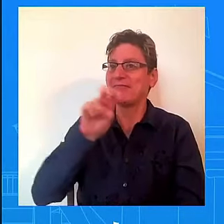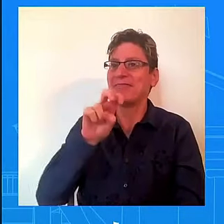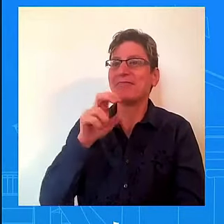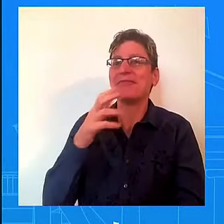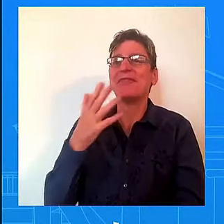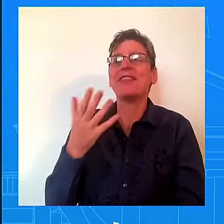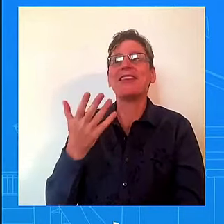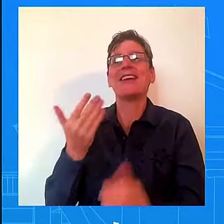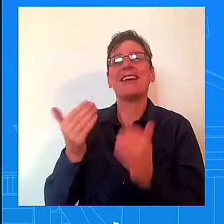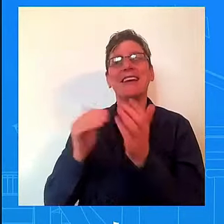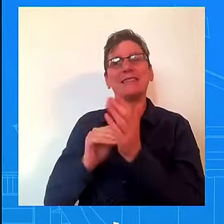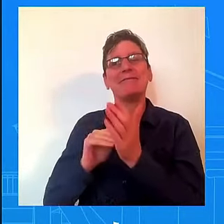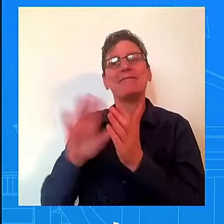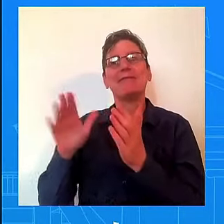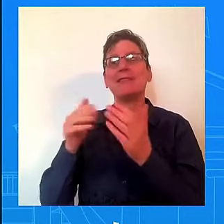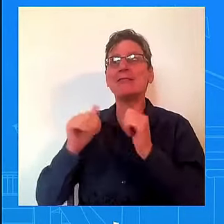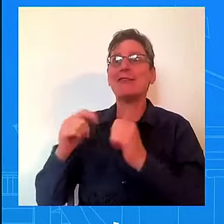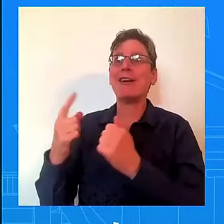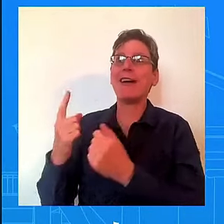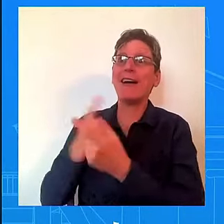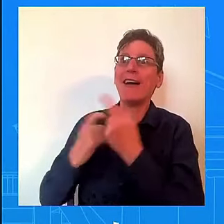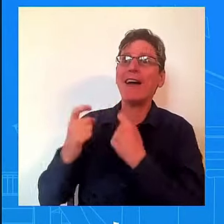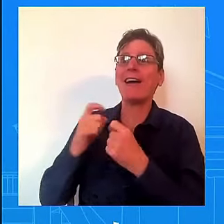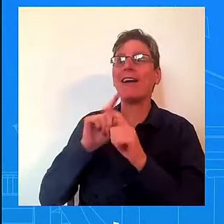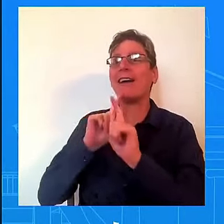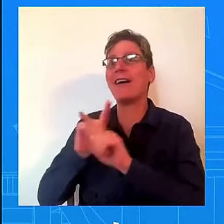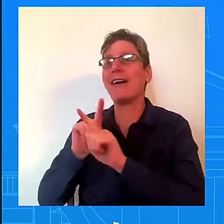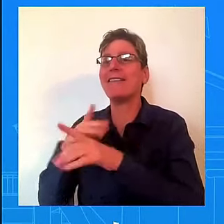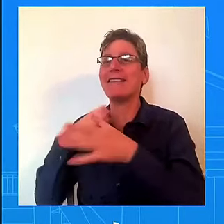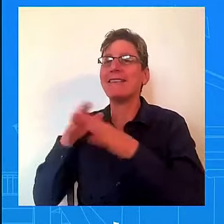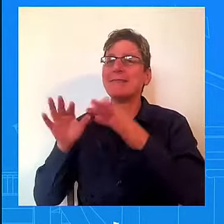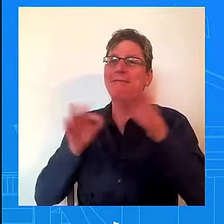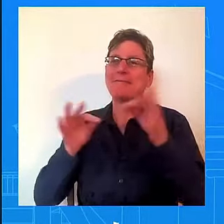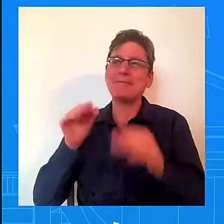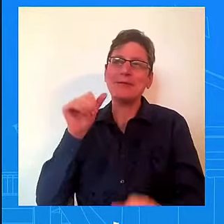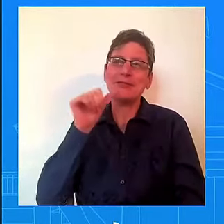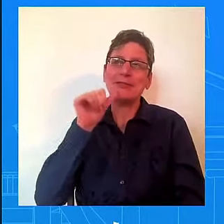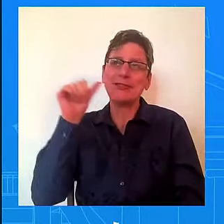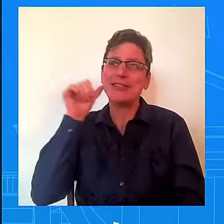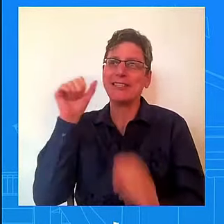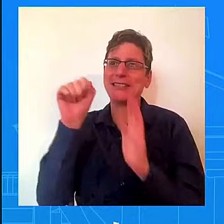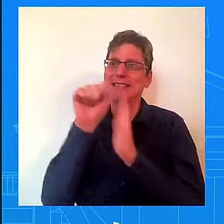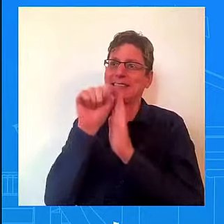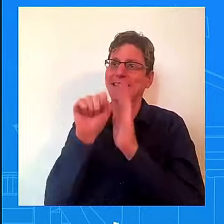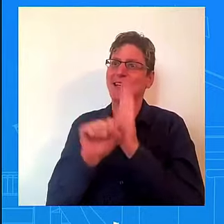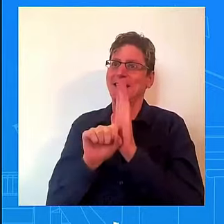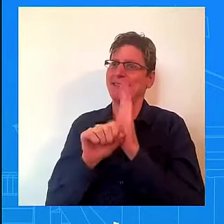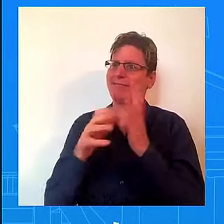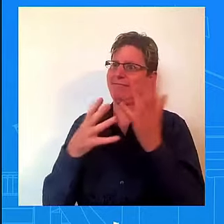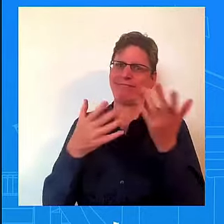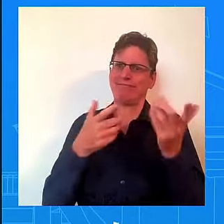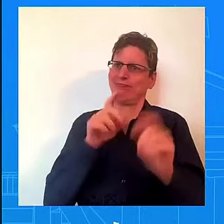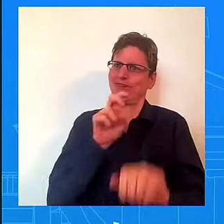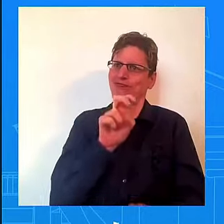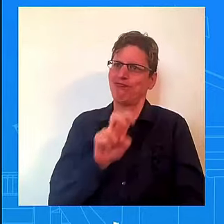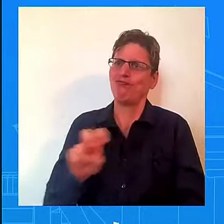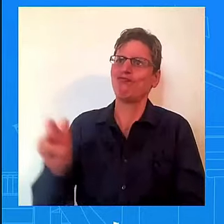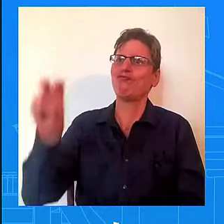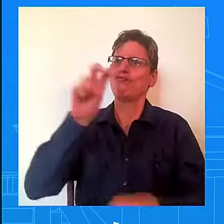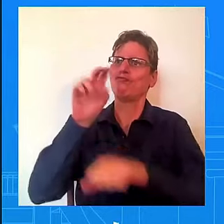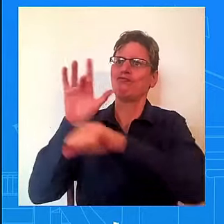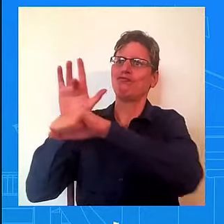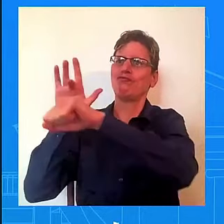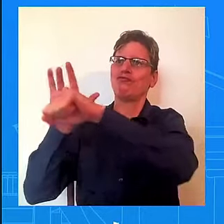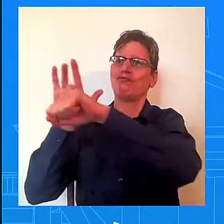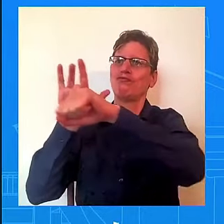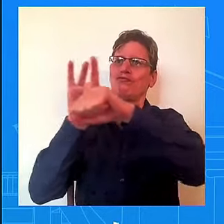a statement yesterday. He was in Pennsylvania. He's looking forward to it. He's looking forward to being out there, talking, speaking directly to the American people,